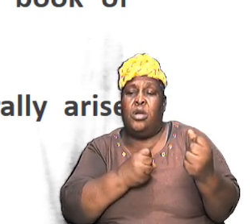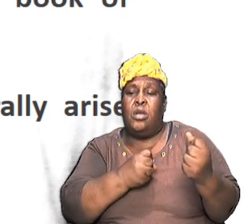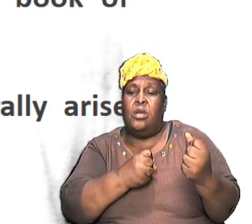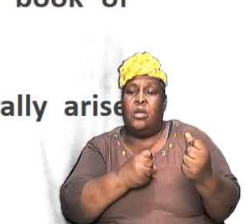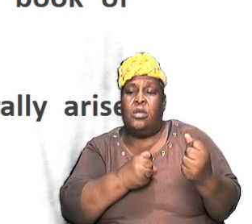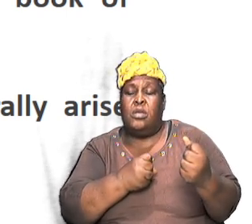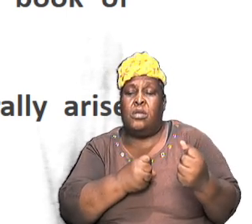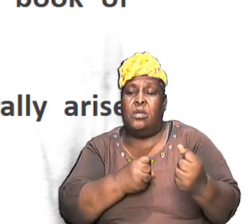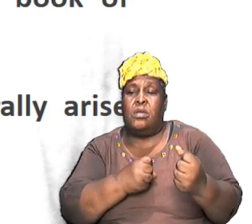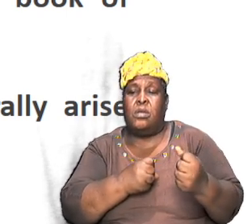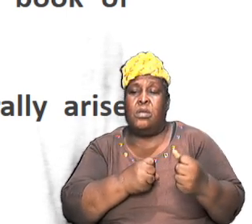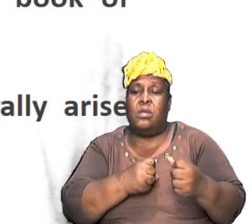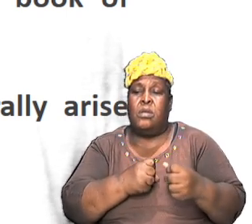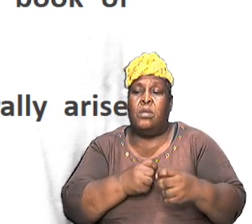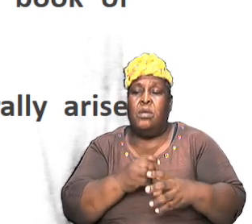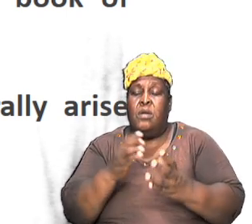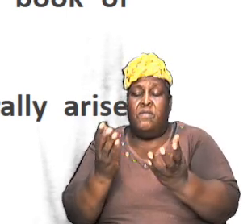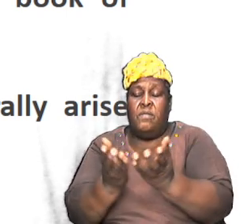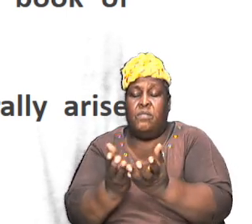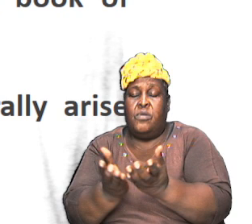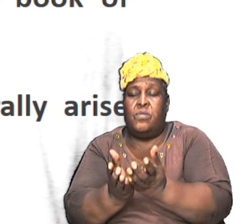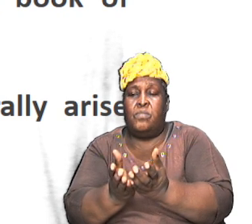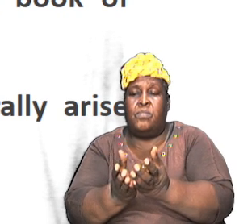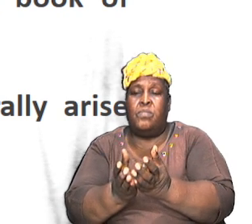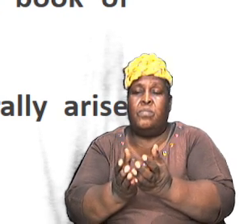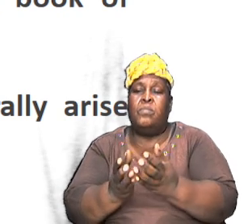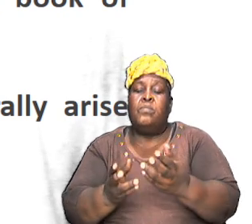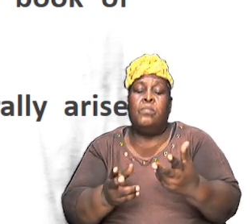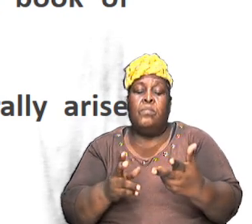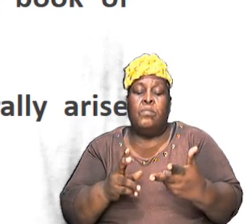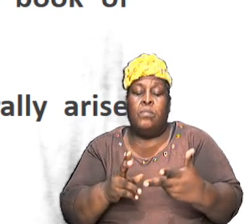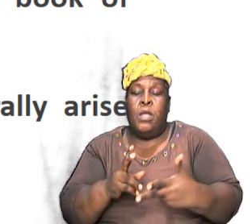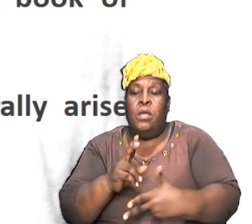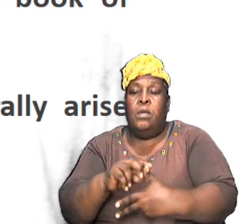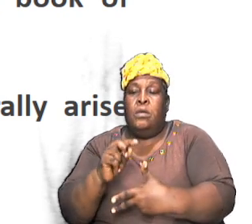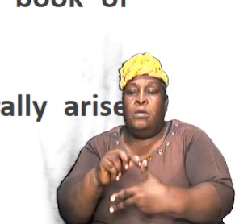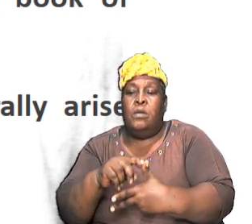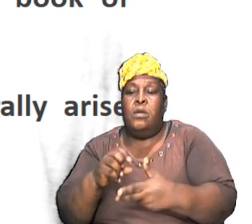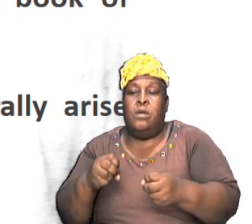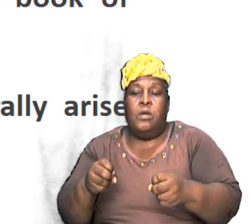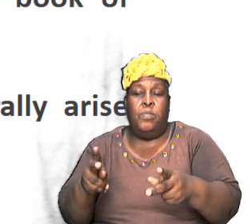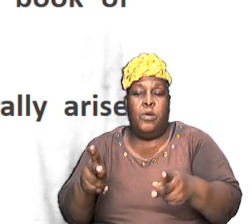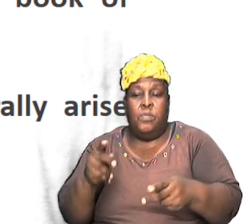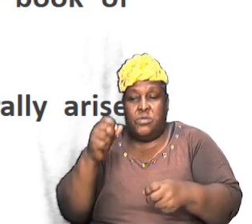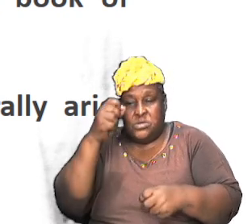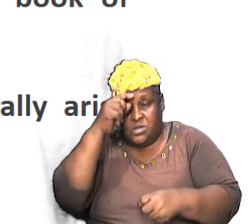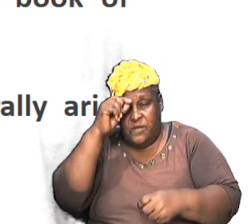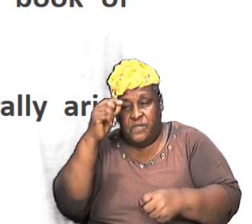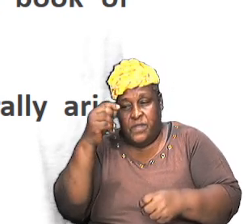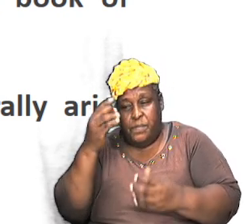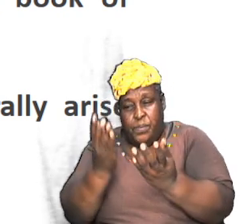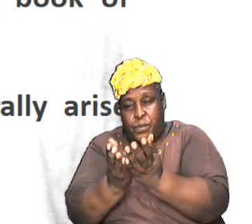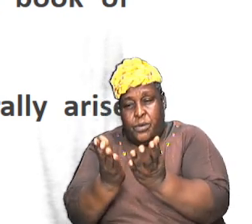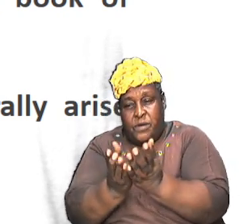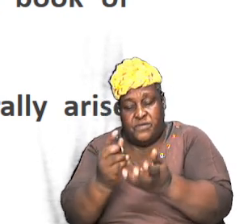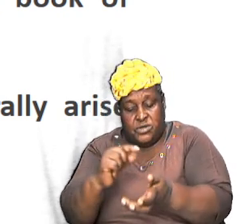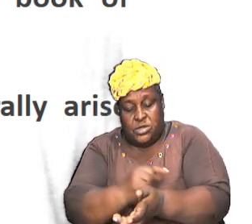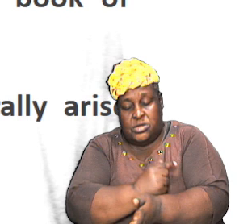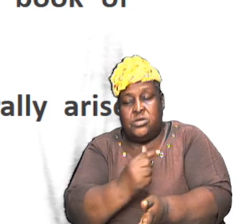authenticity of the book and then we look at the purpose of the book because it gives us